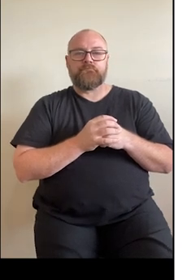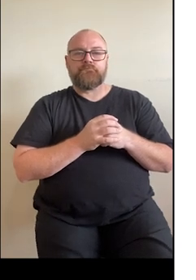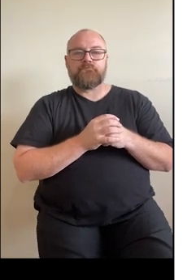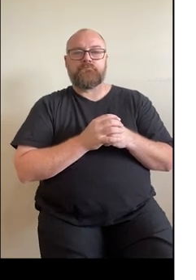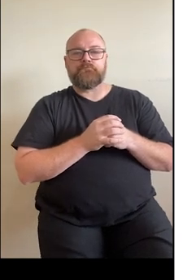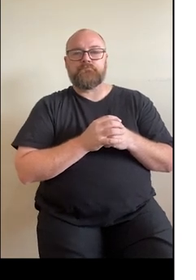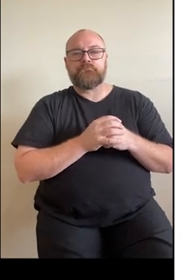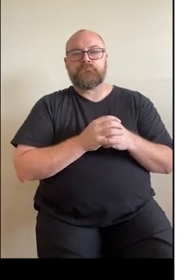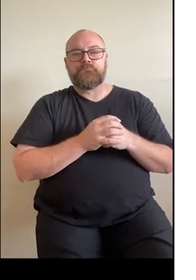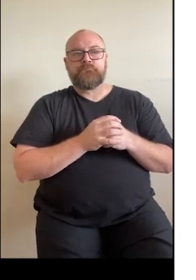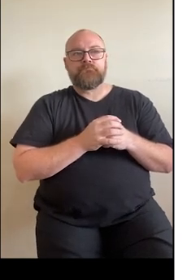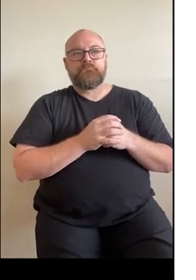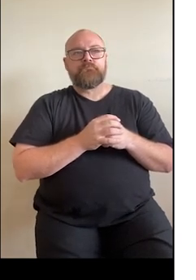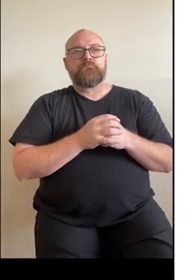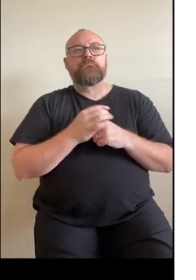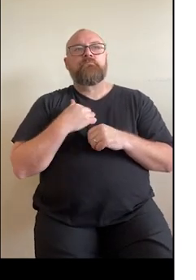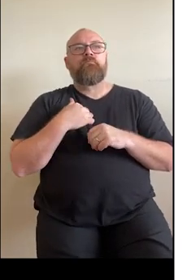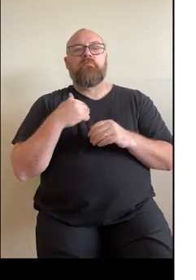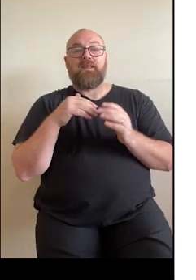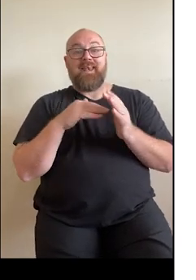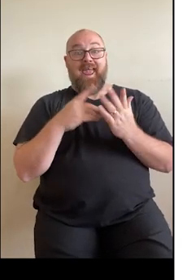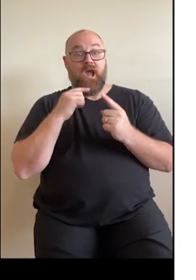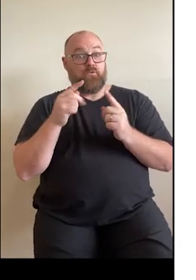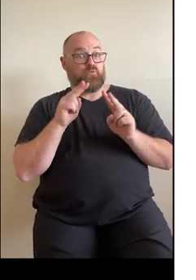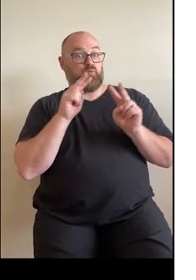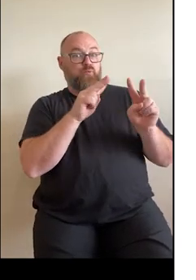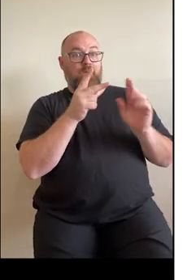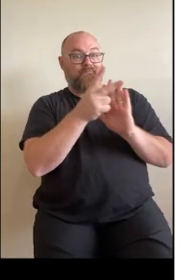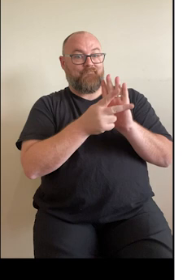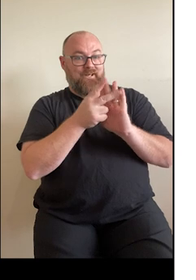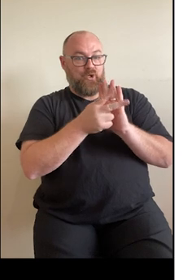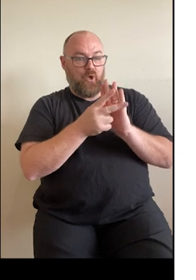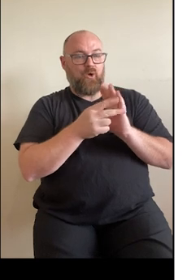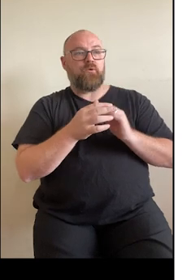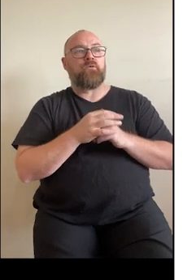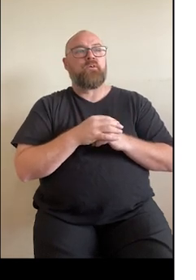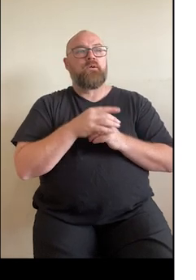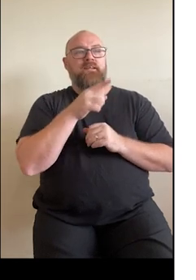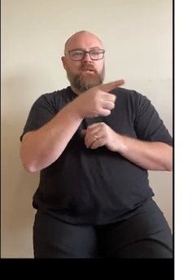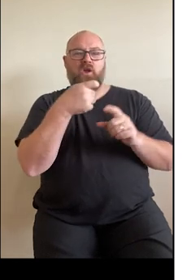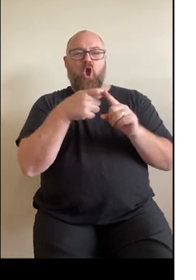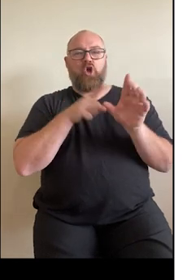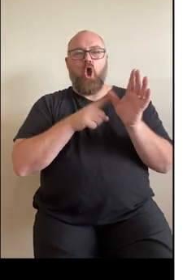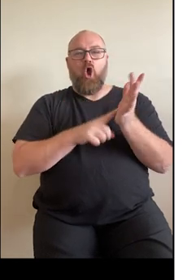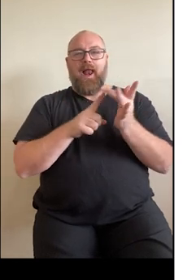So we're just going to play a short video for you now on Kylie's story.